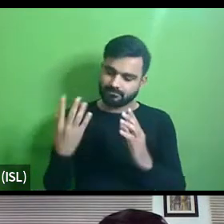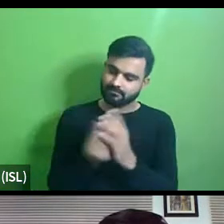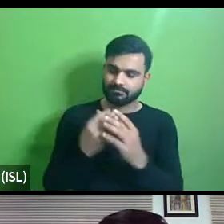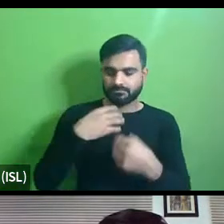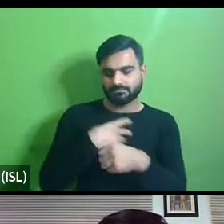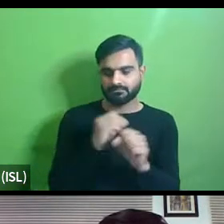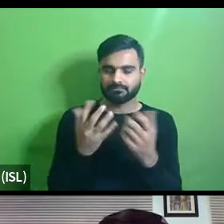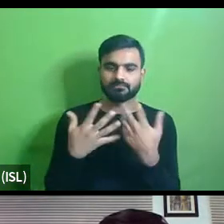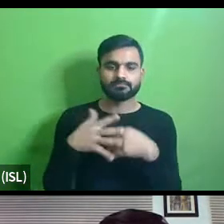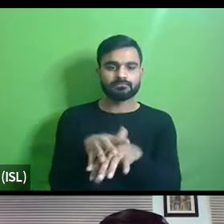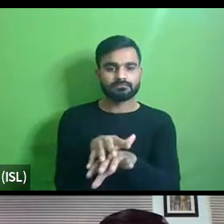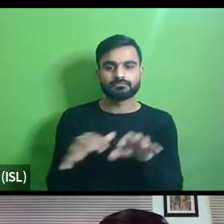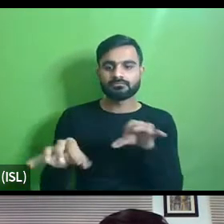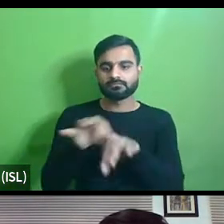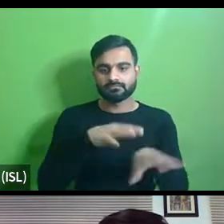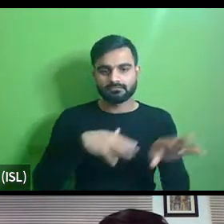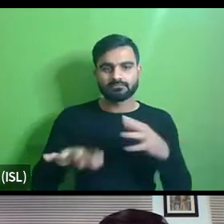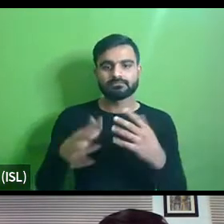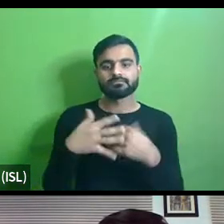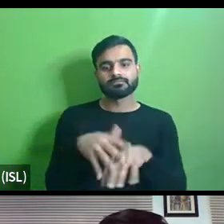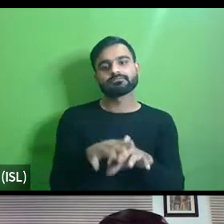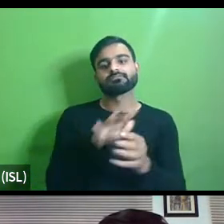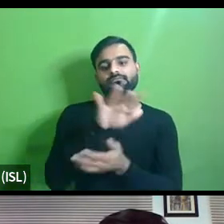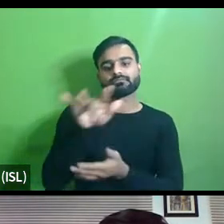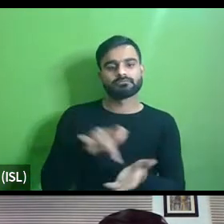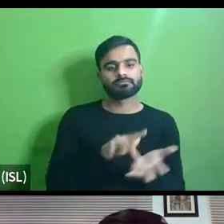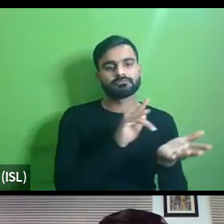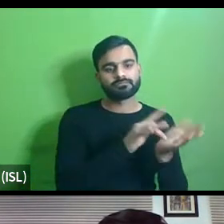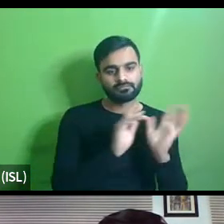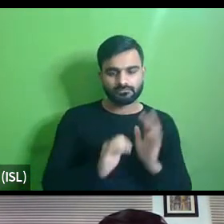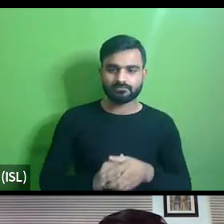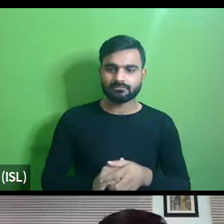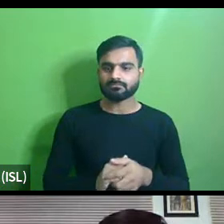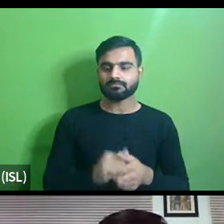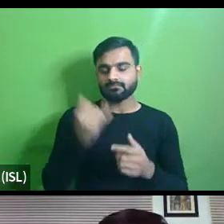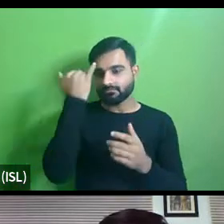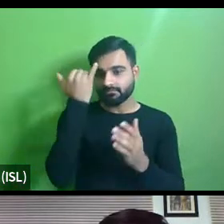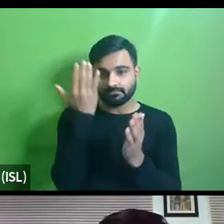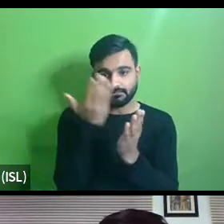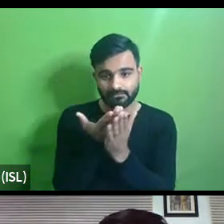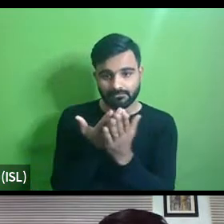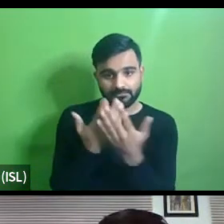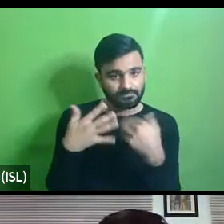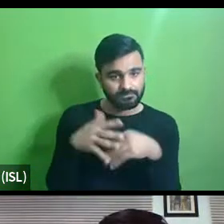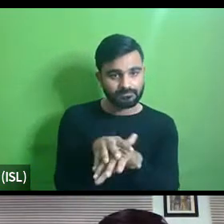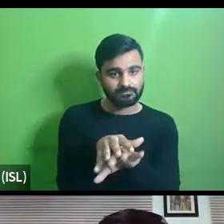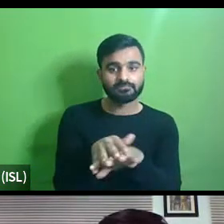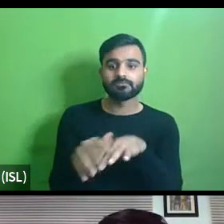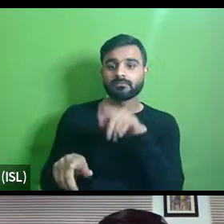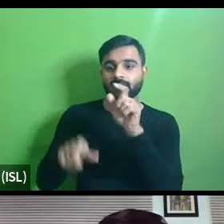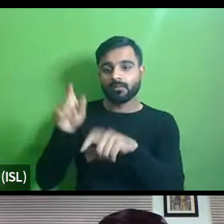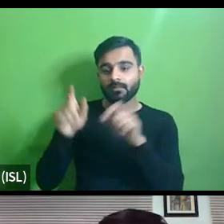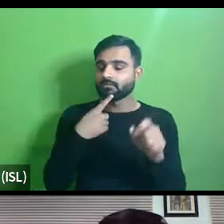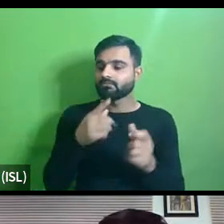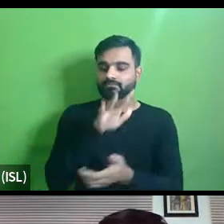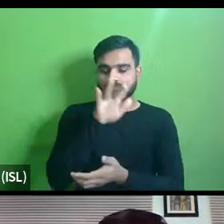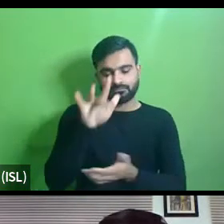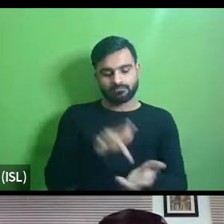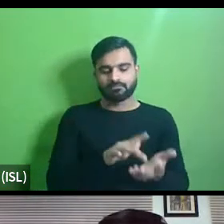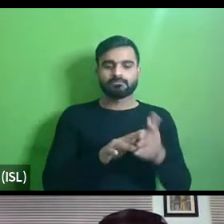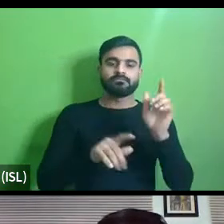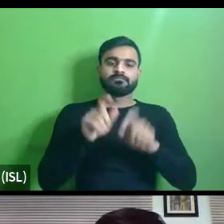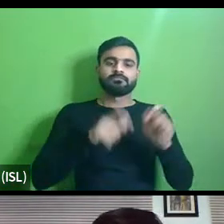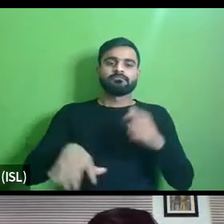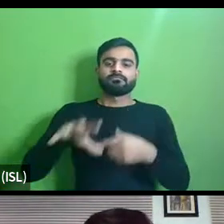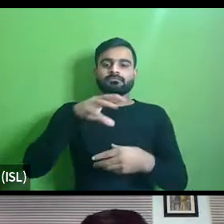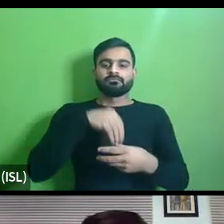streets or inclusive cities or inclusive spaces uh the proportion of inclusive people-centric spaces or public spaces